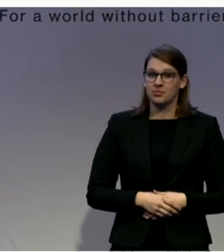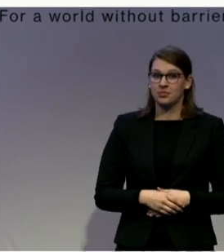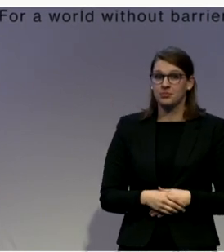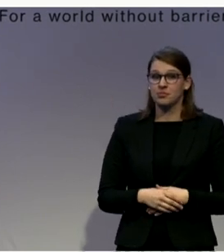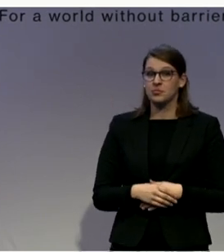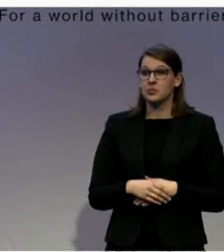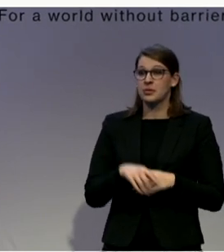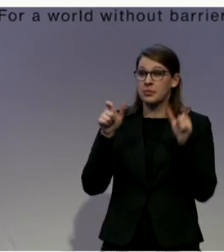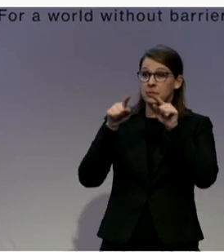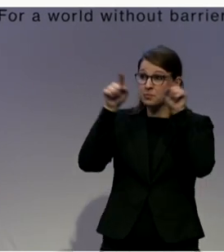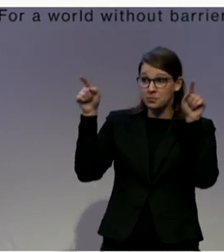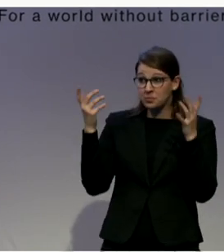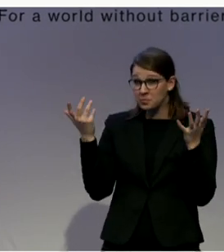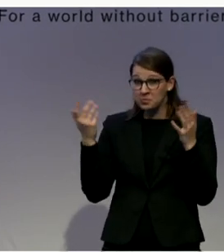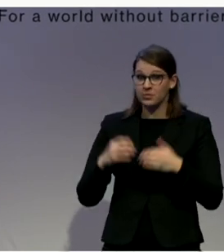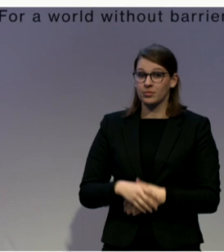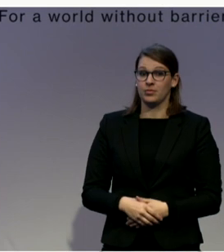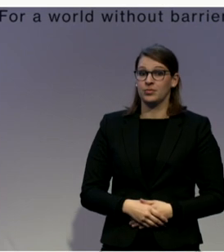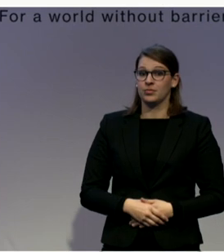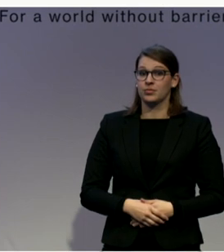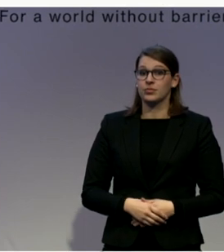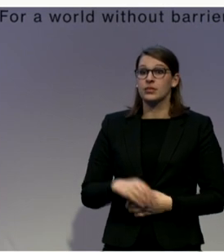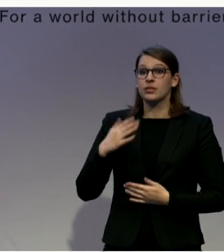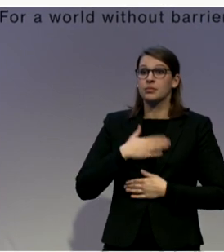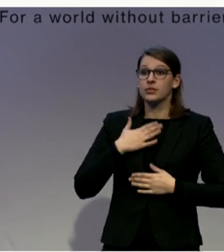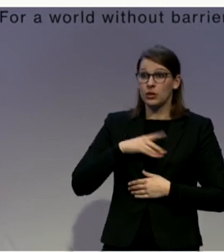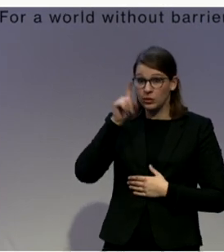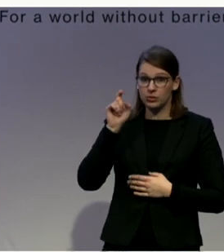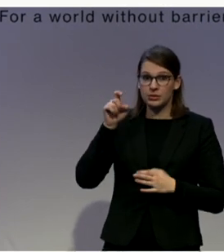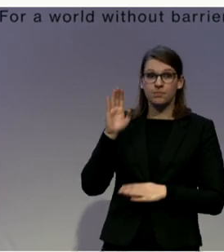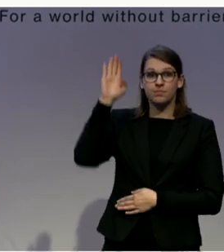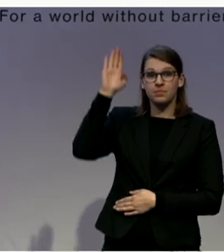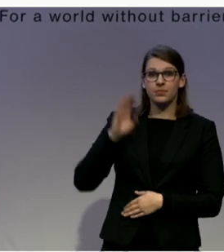signal if you have a question that you would like to ask to the panel.